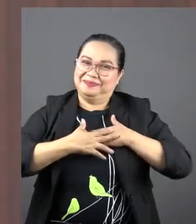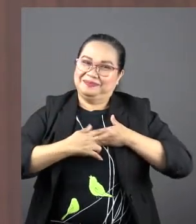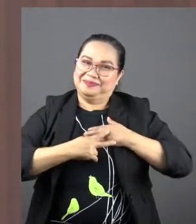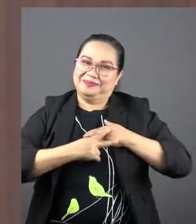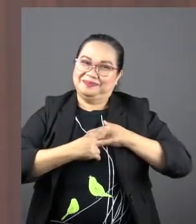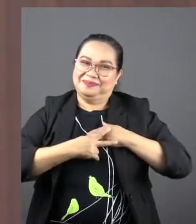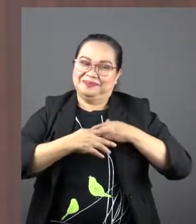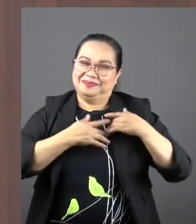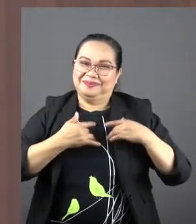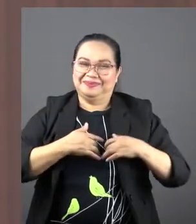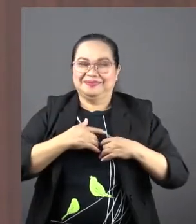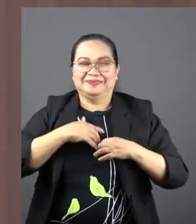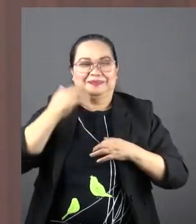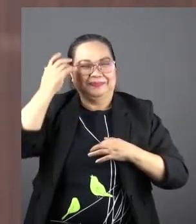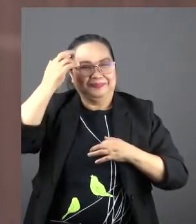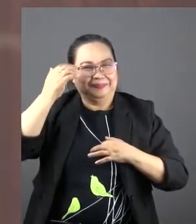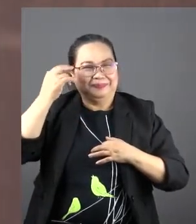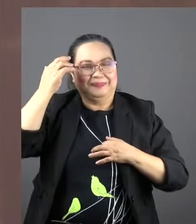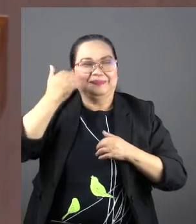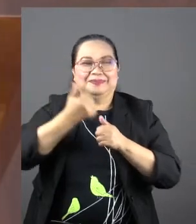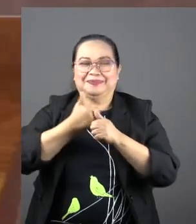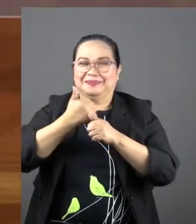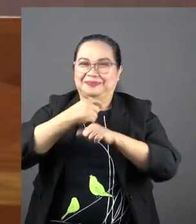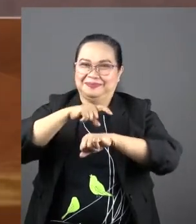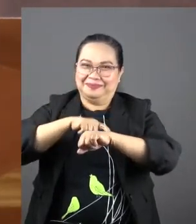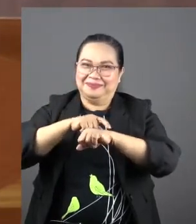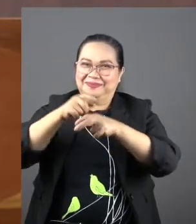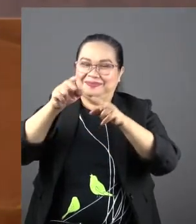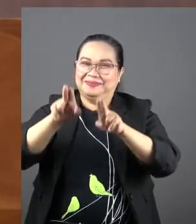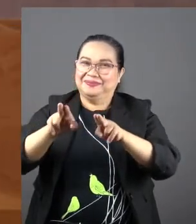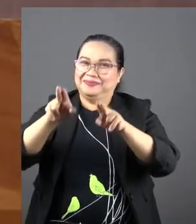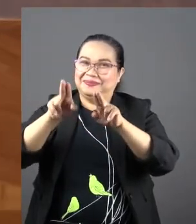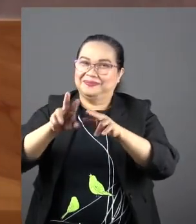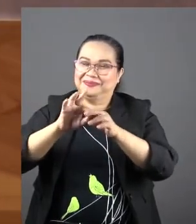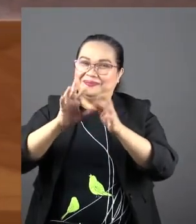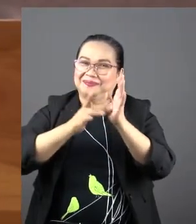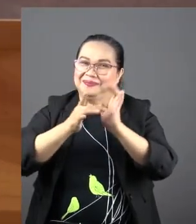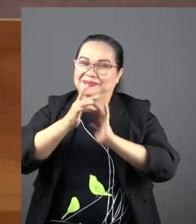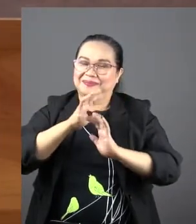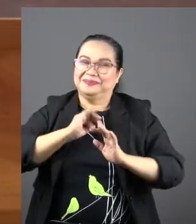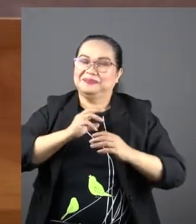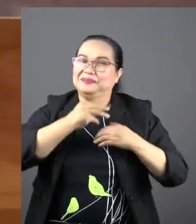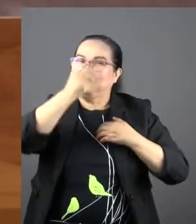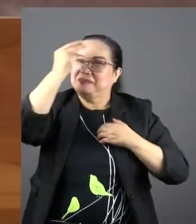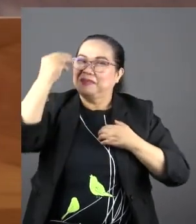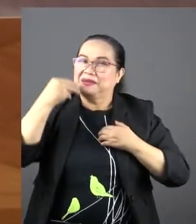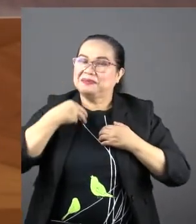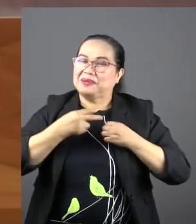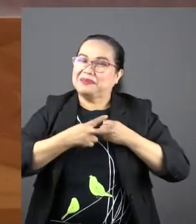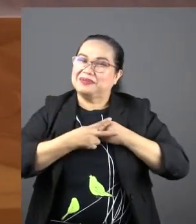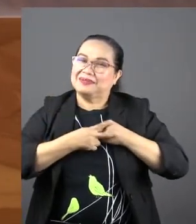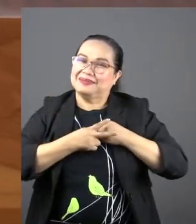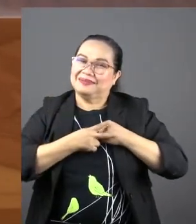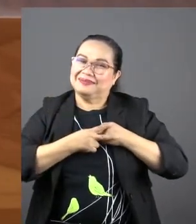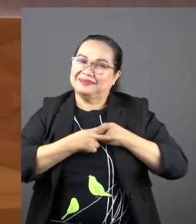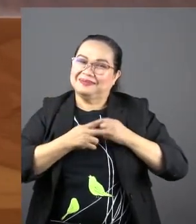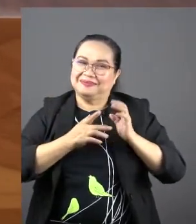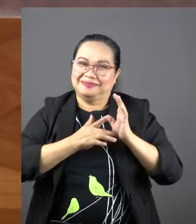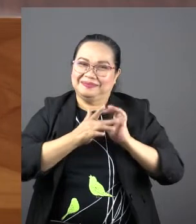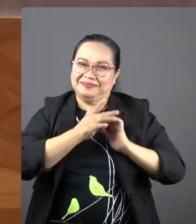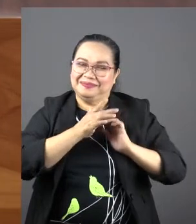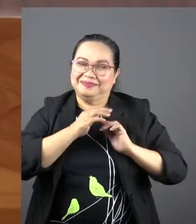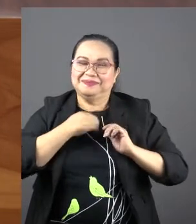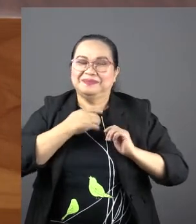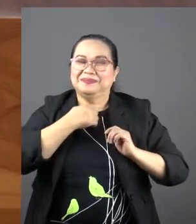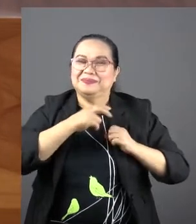did that all her life. I think every single event that happened in Jesus' life, Mary was treasuring them up in her heart. And